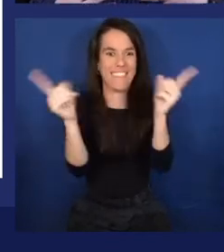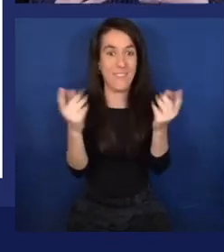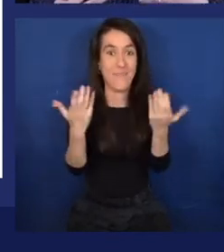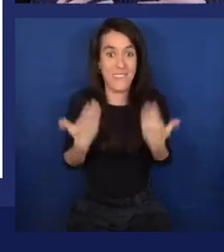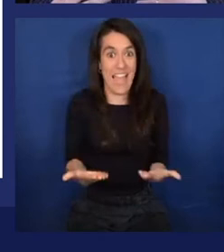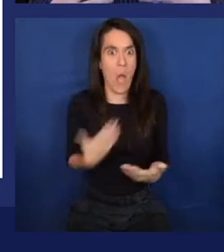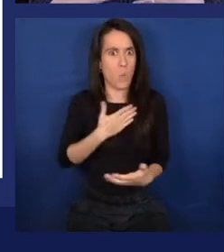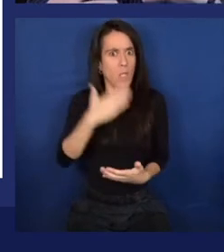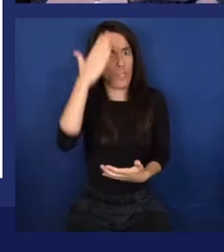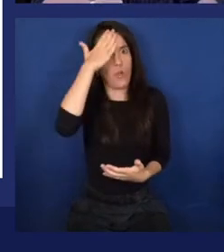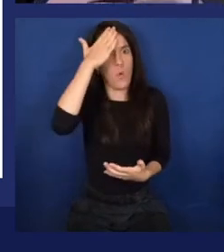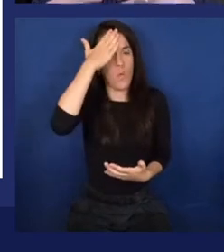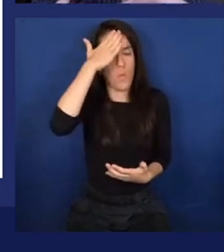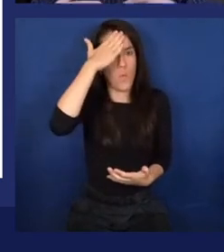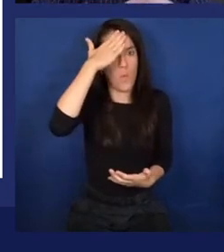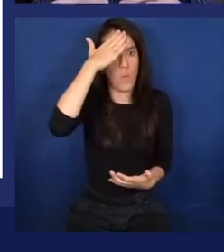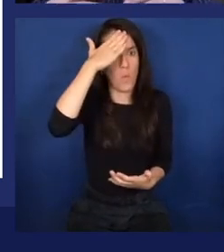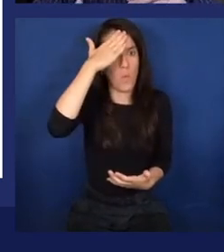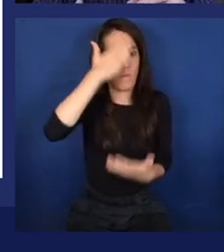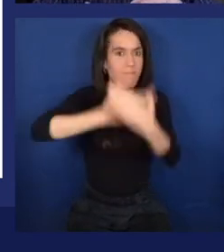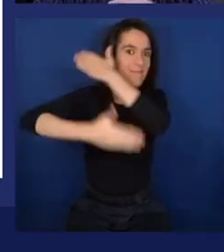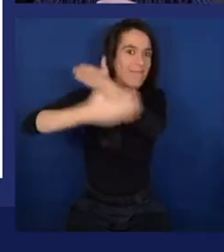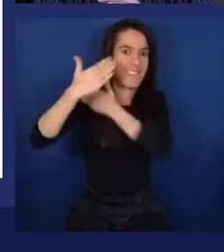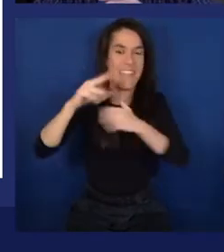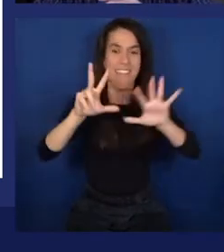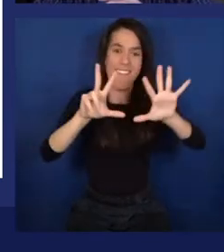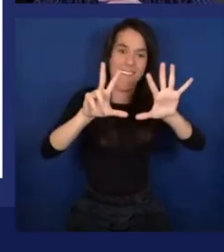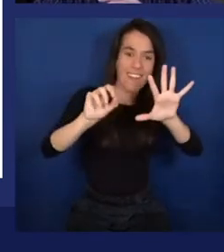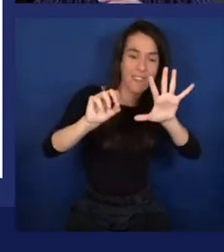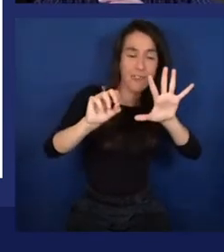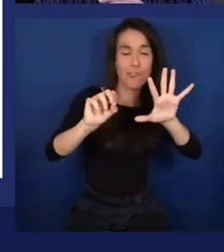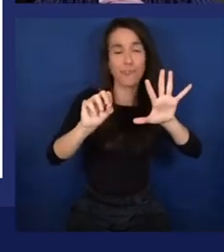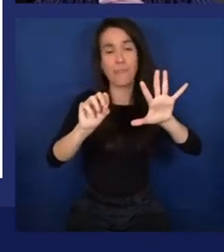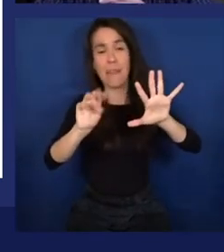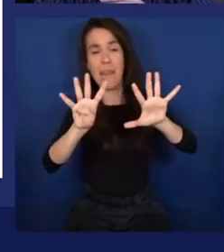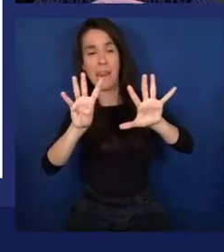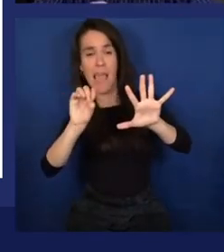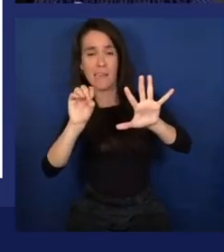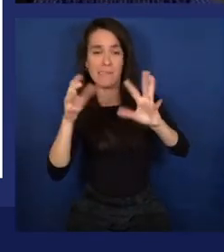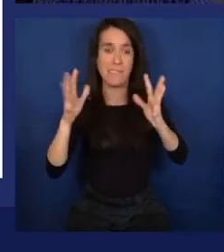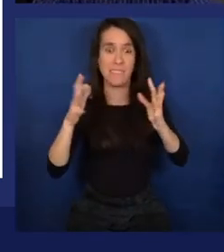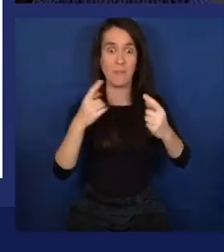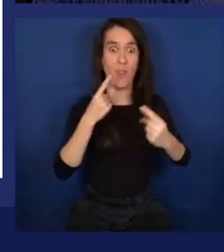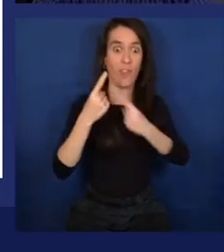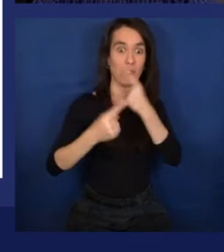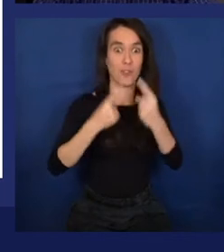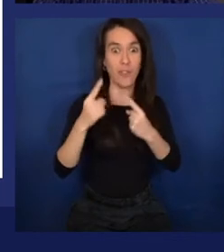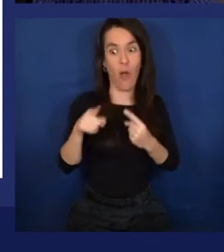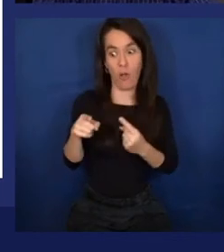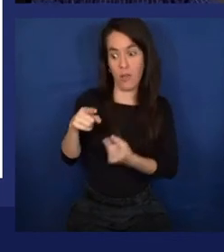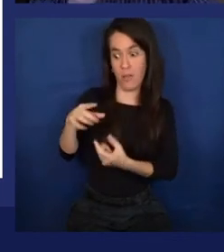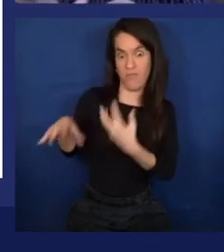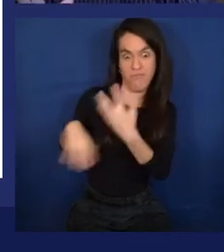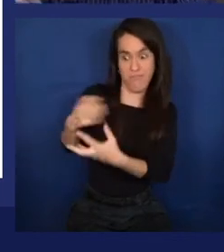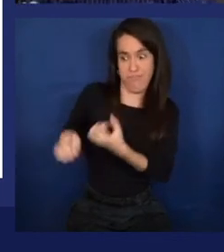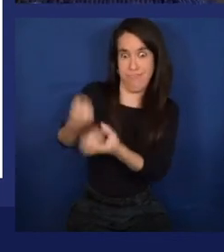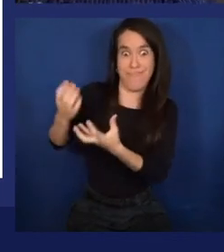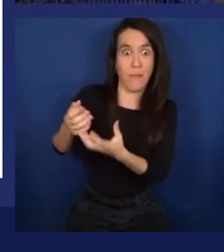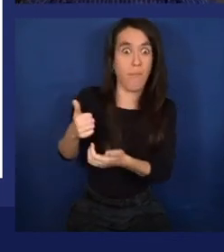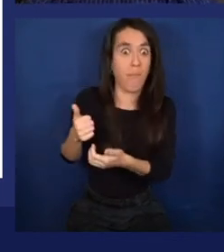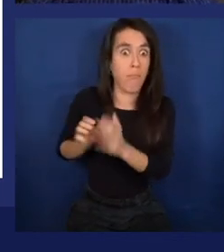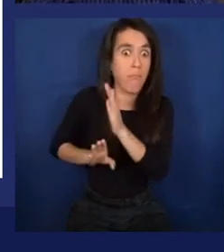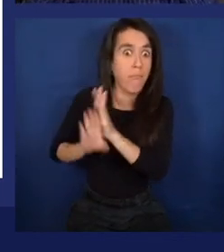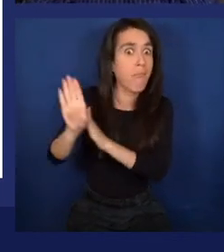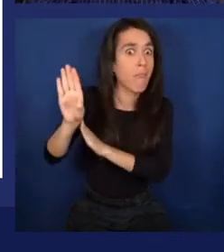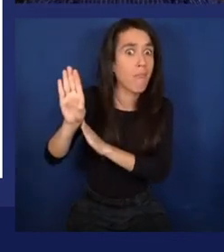that in the late 80s, early 90s when they were talking about this, that the scruffies were going to have a good day. But it didn't mean the needs